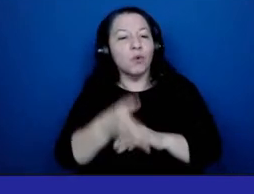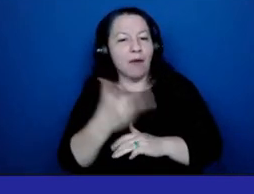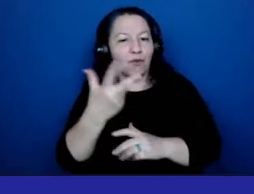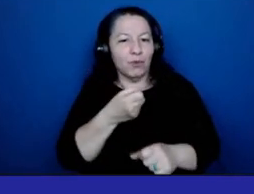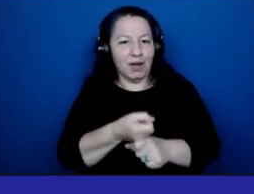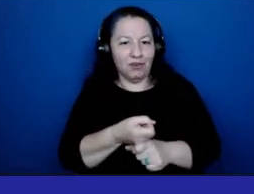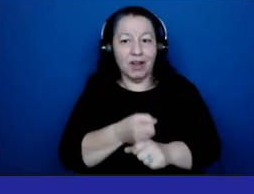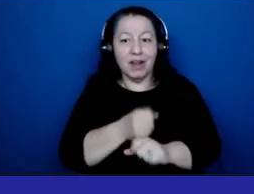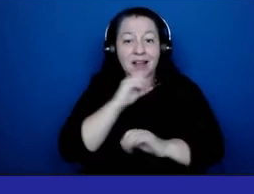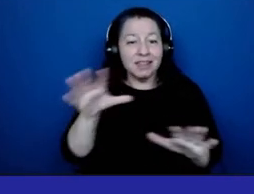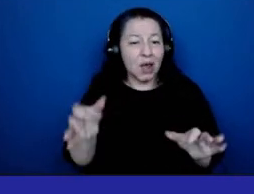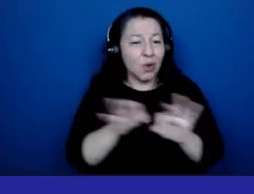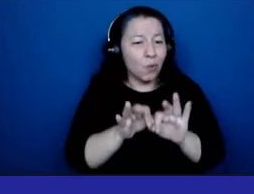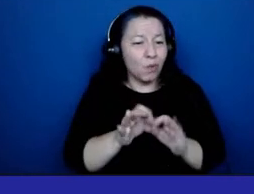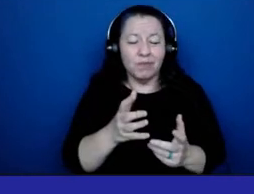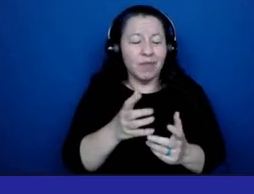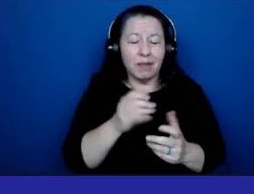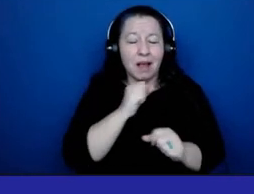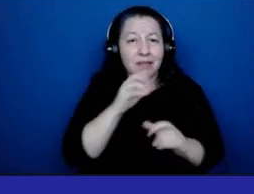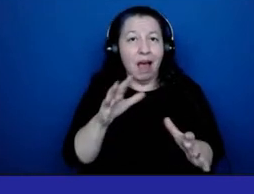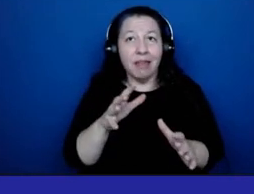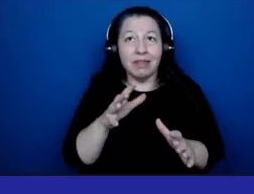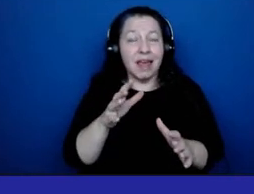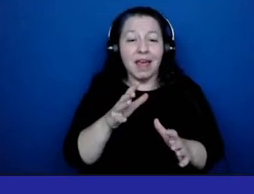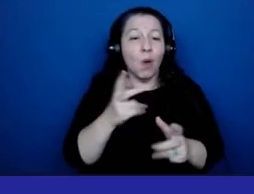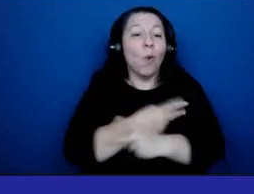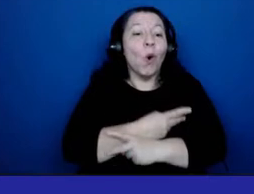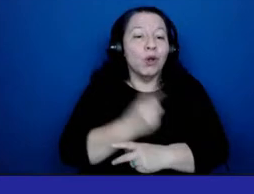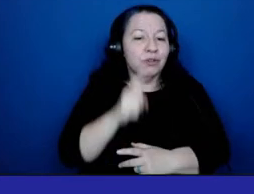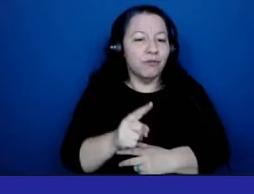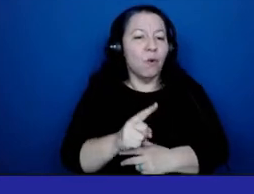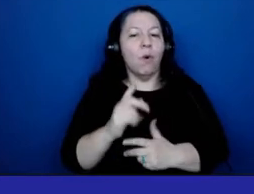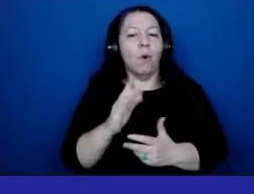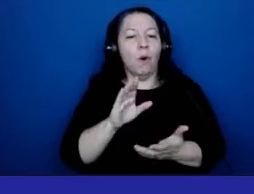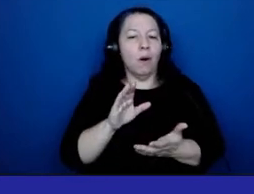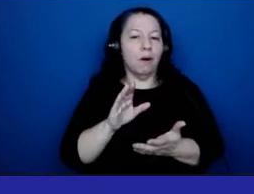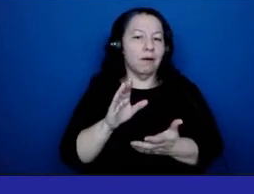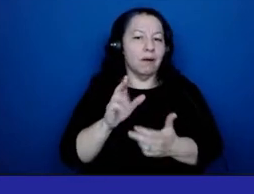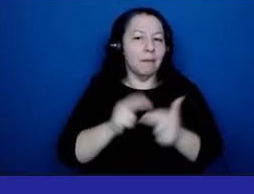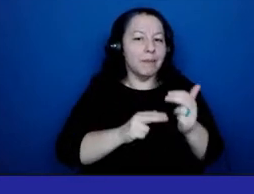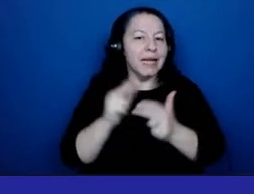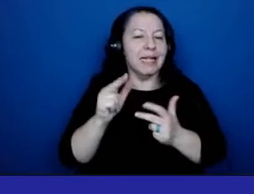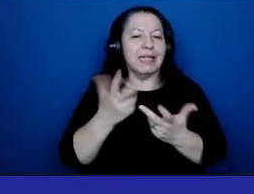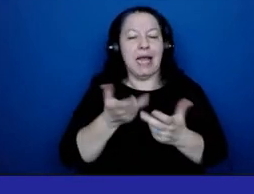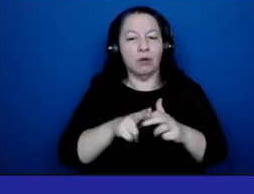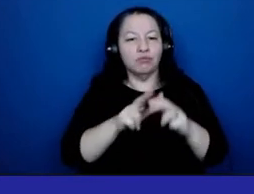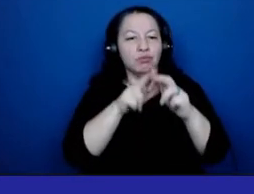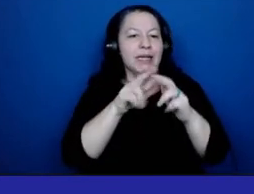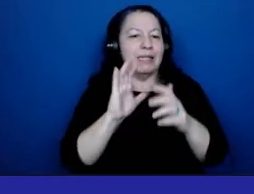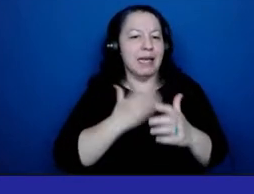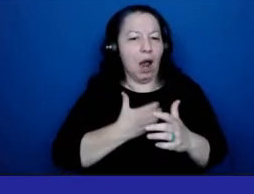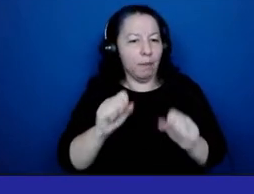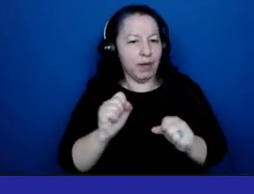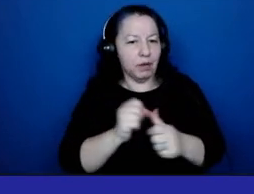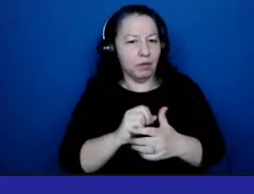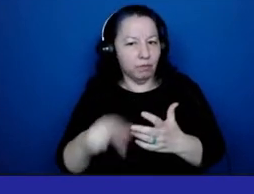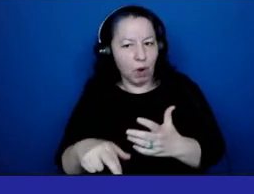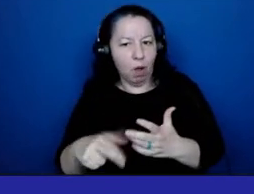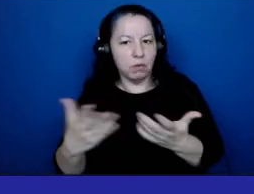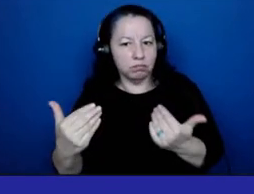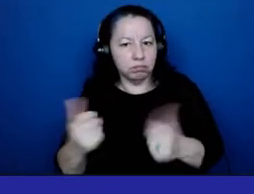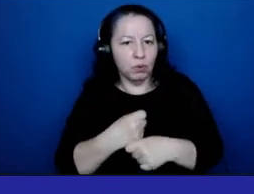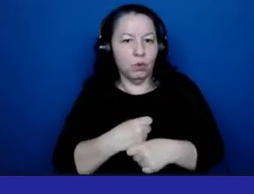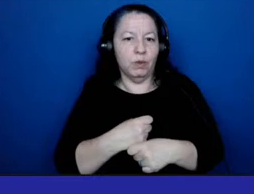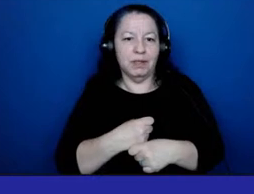worse for productivity and billing than turnover. Even worse is the so far insufficient response by leadership to thwart this